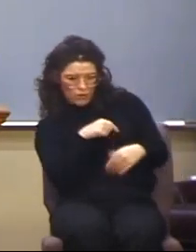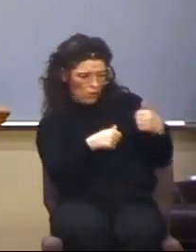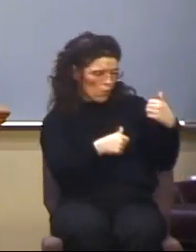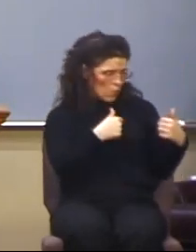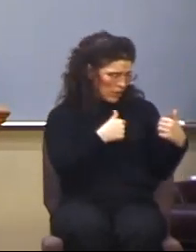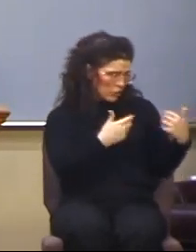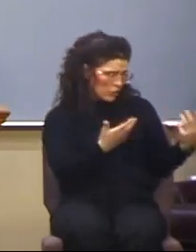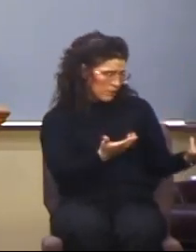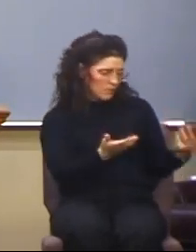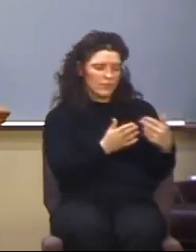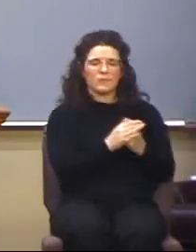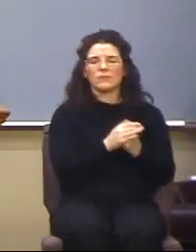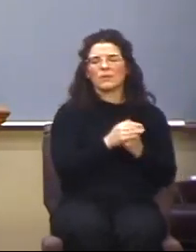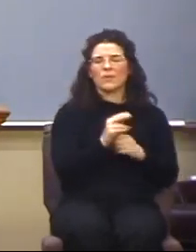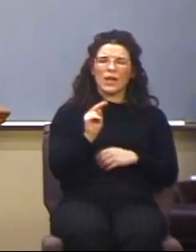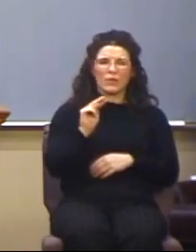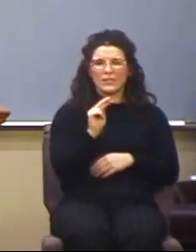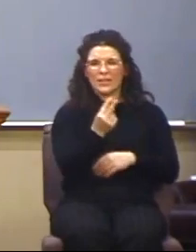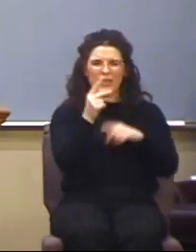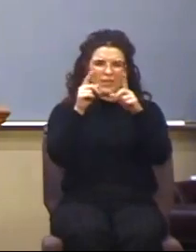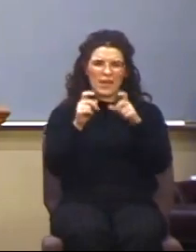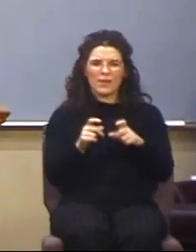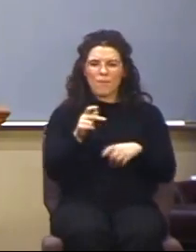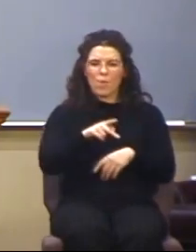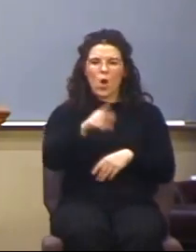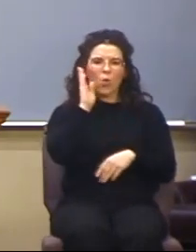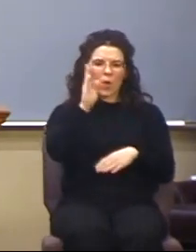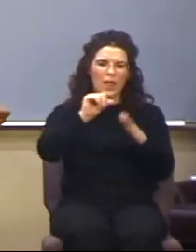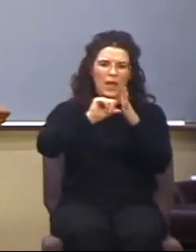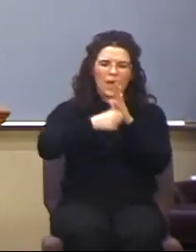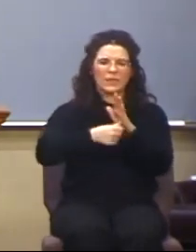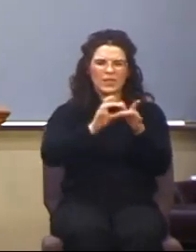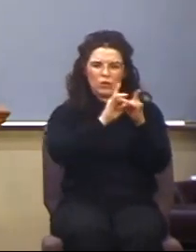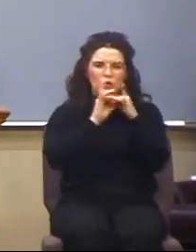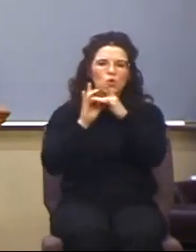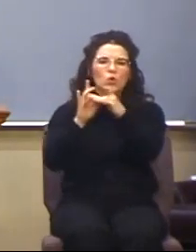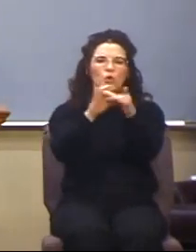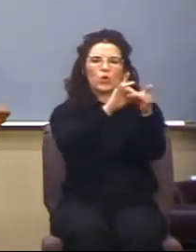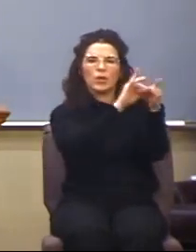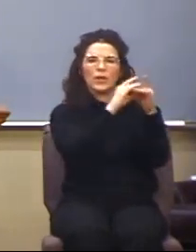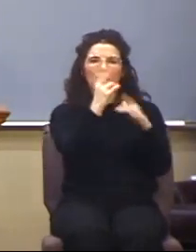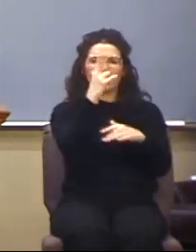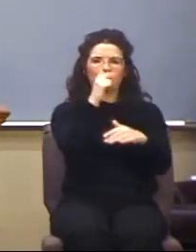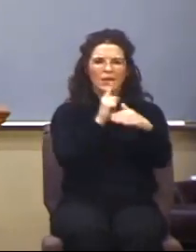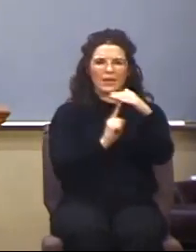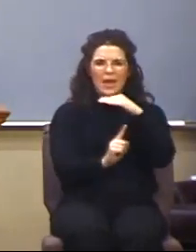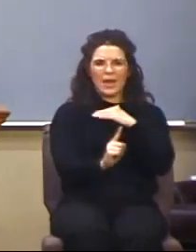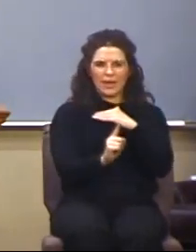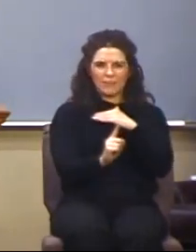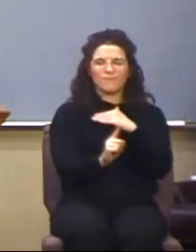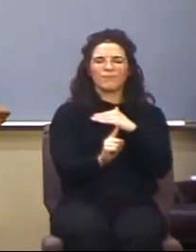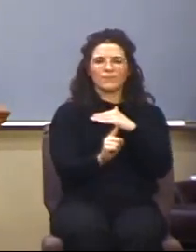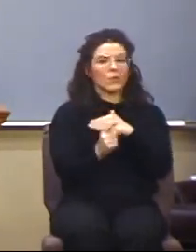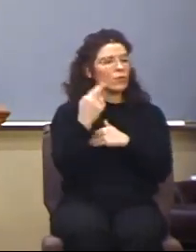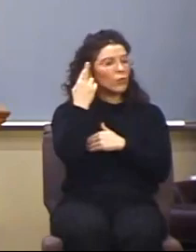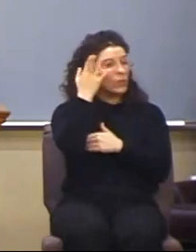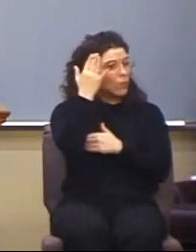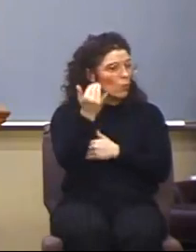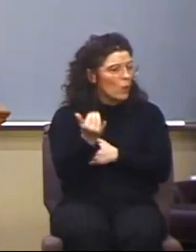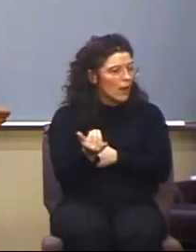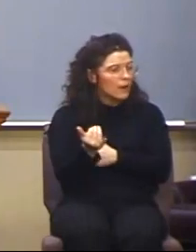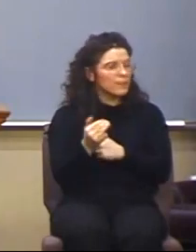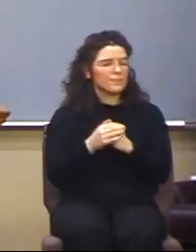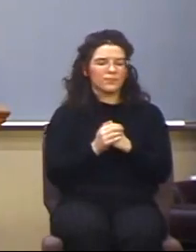6, Paul's going to emphasize unity among the Godhead, and the reason he's going to do that is he's going to demonstrate that